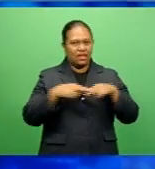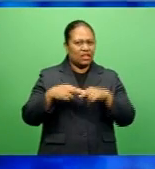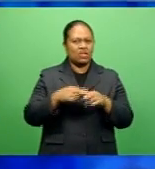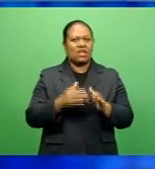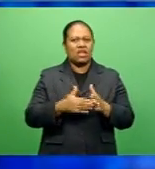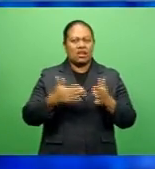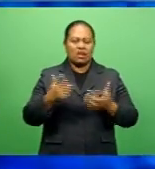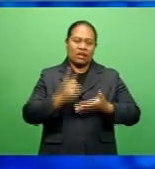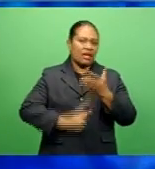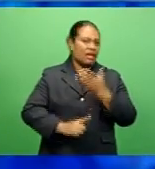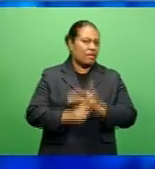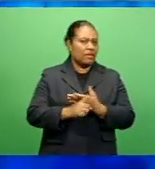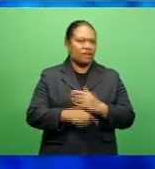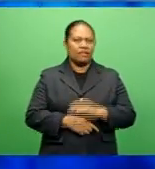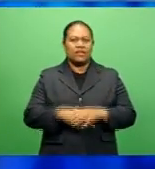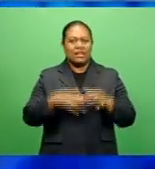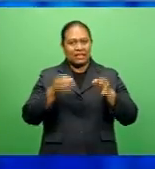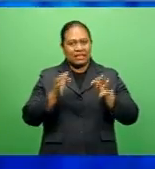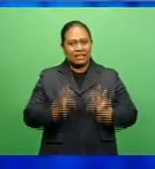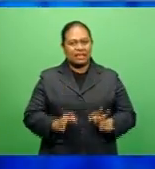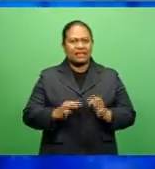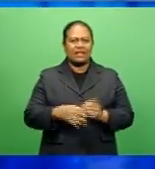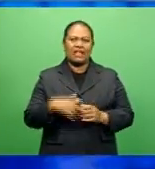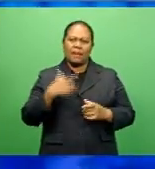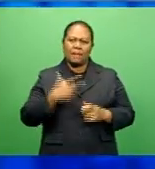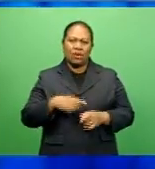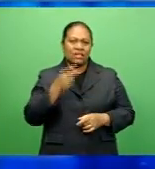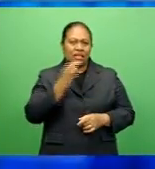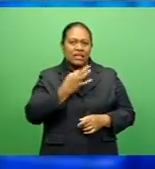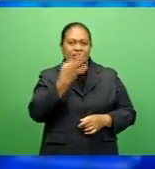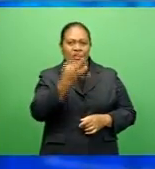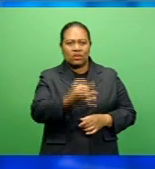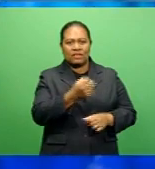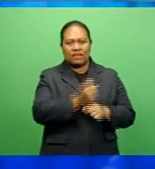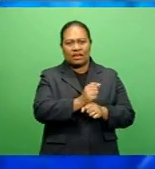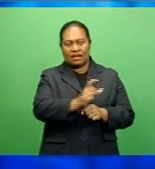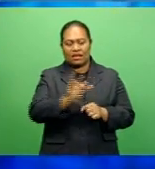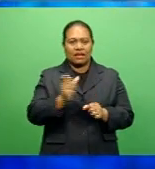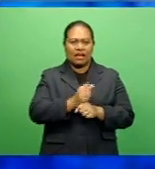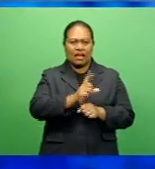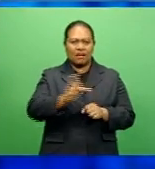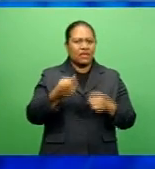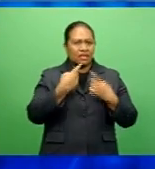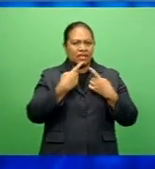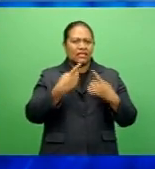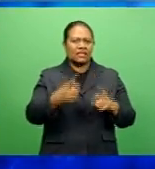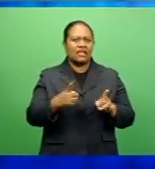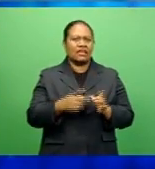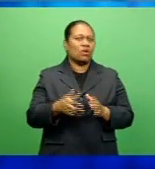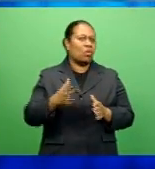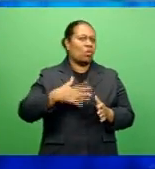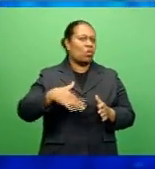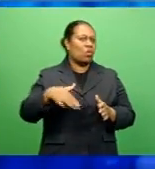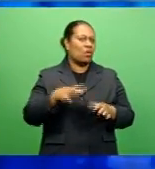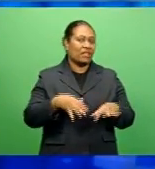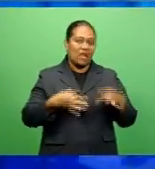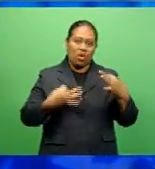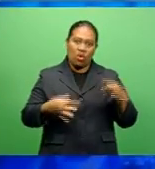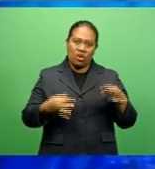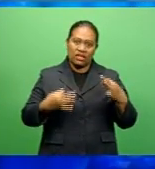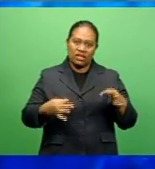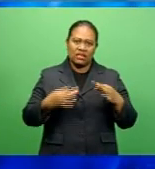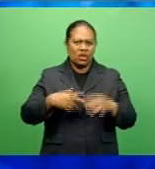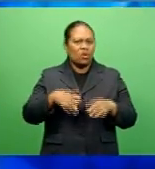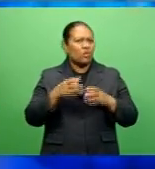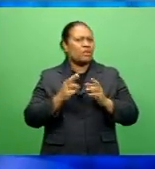effect. This decision was made in light of the request made by the company, stating that its external auditor wishes to recall